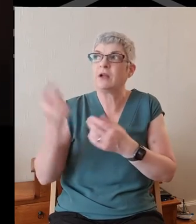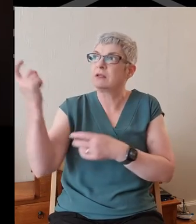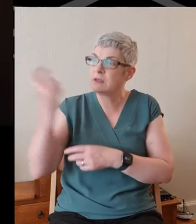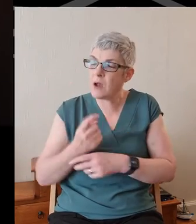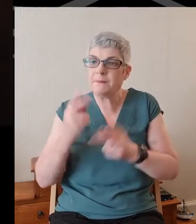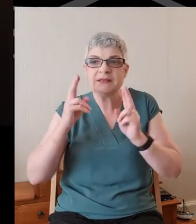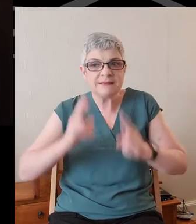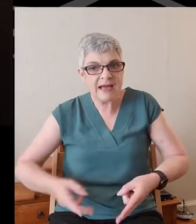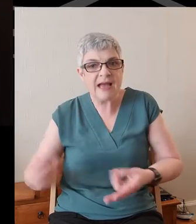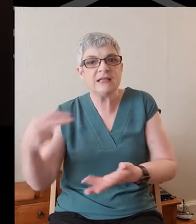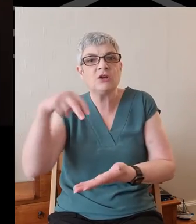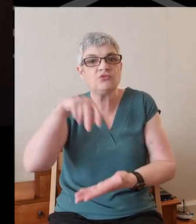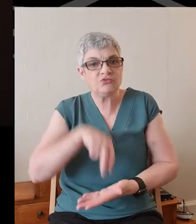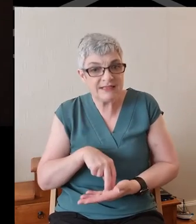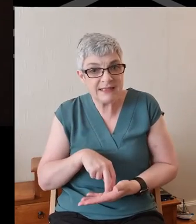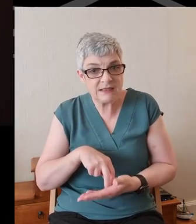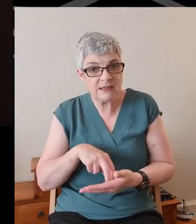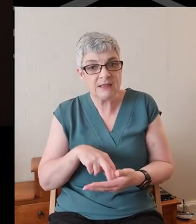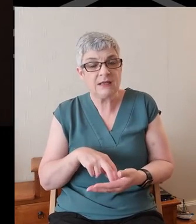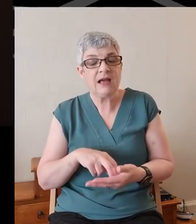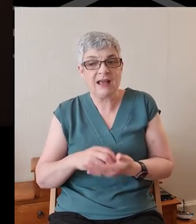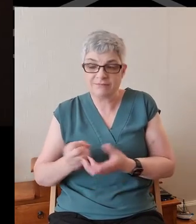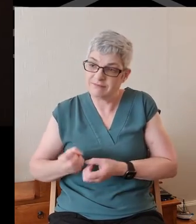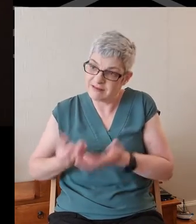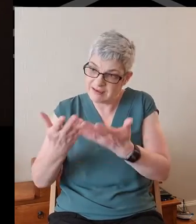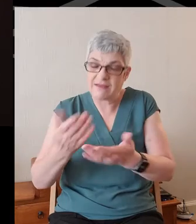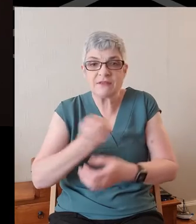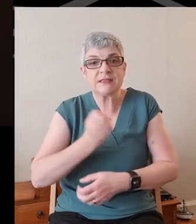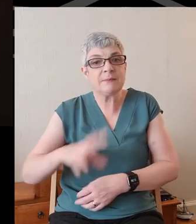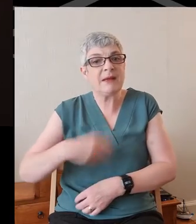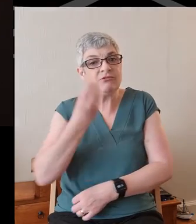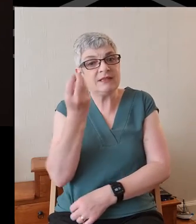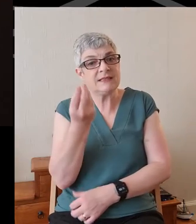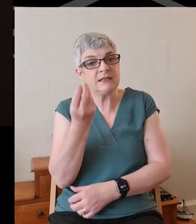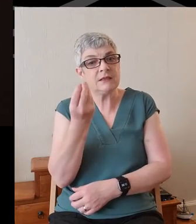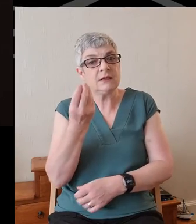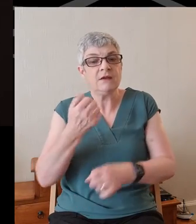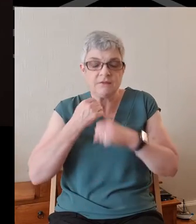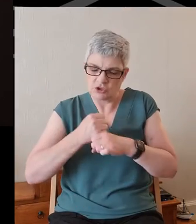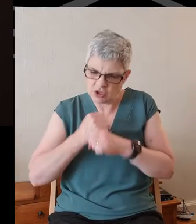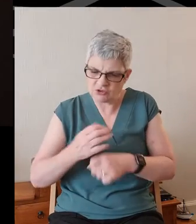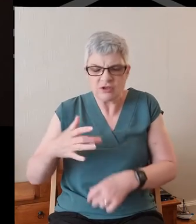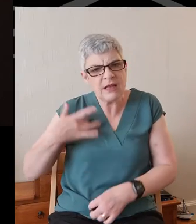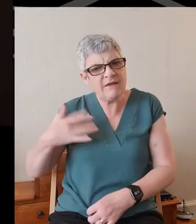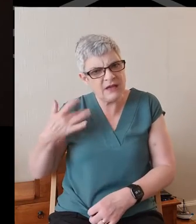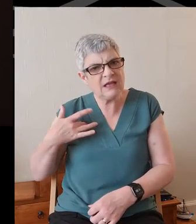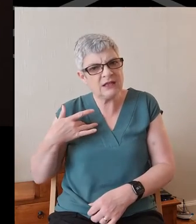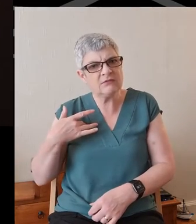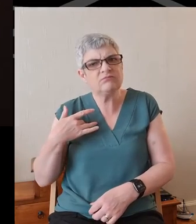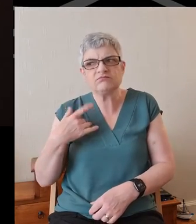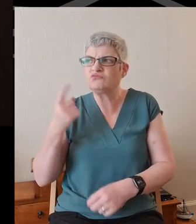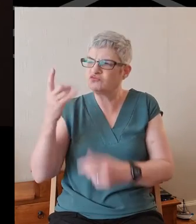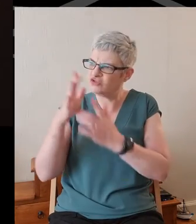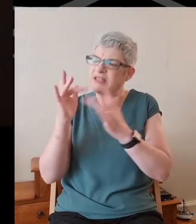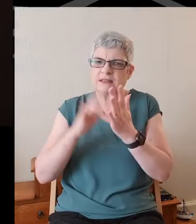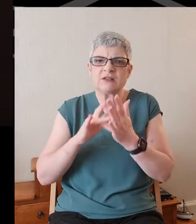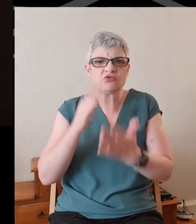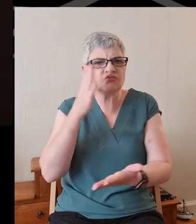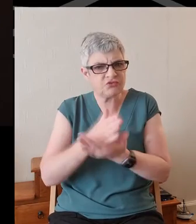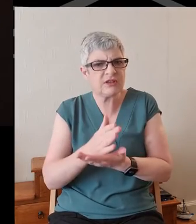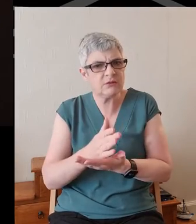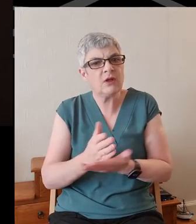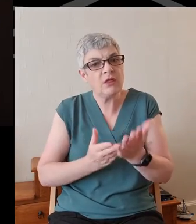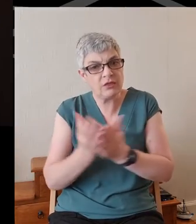risen, and had gifted His Holy Spirit to the church, for the church to live out the reality of Jesus in everyday life,